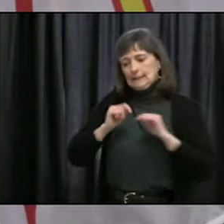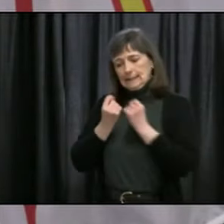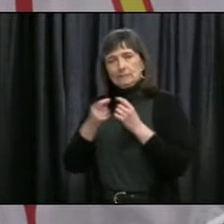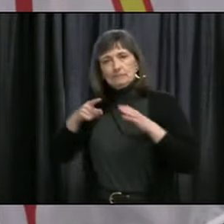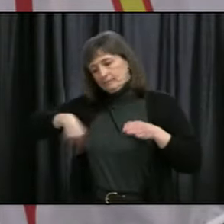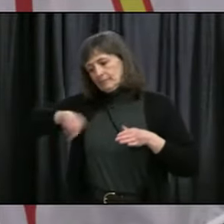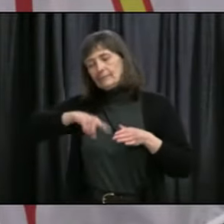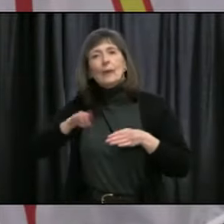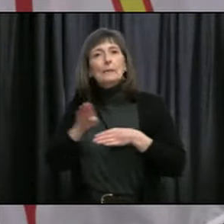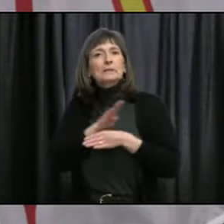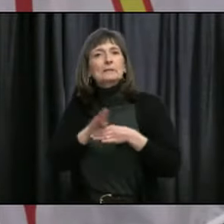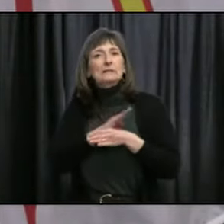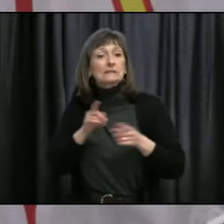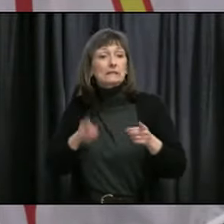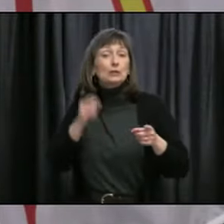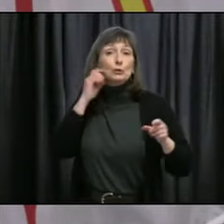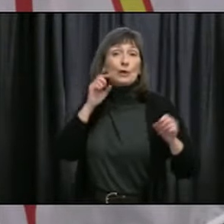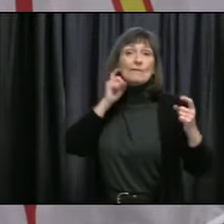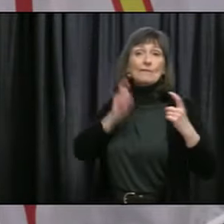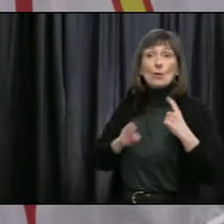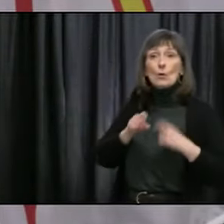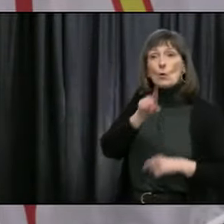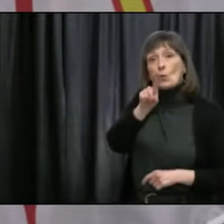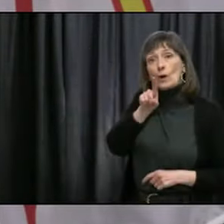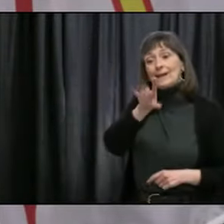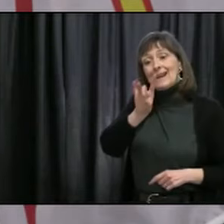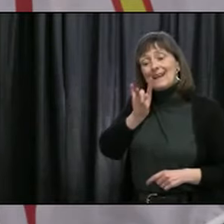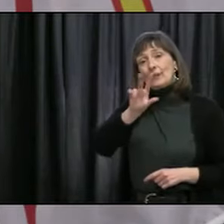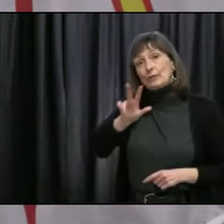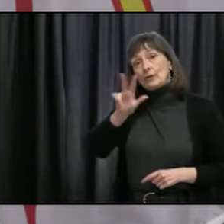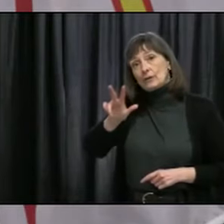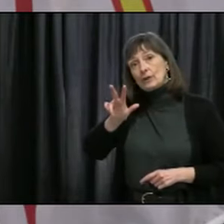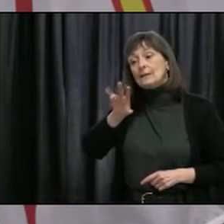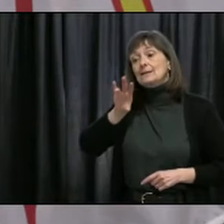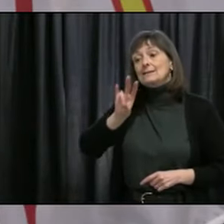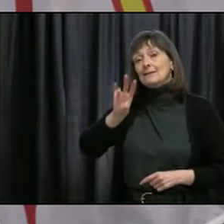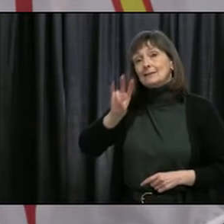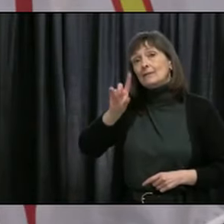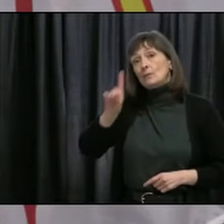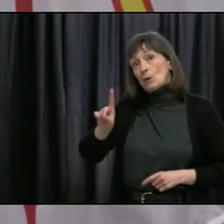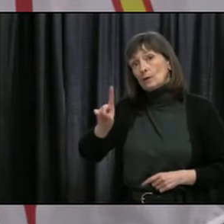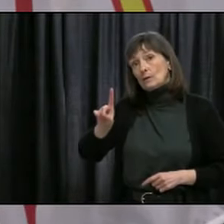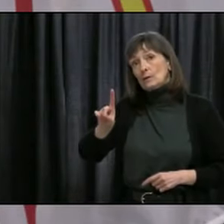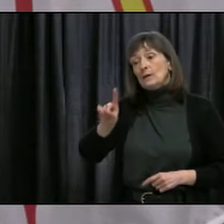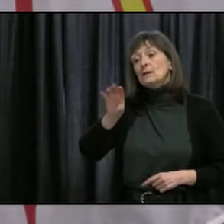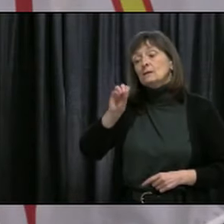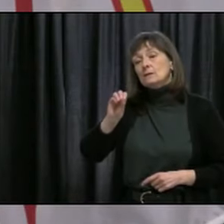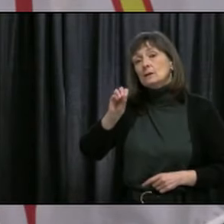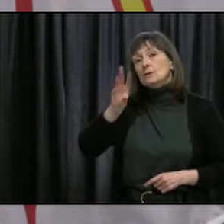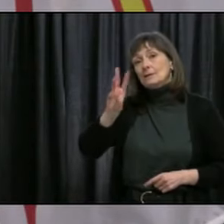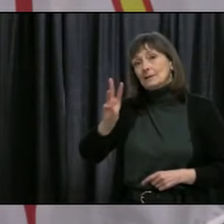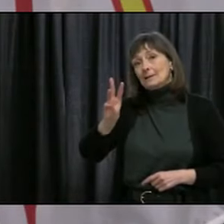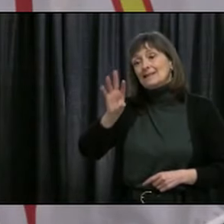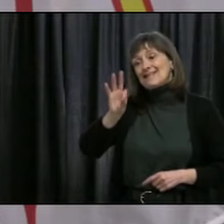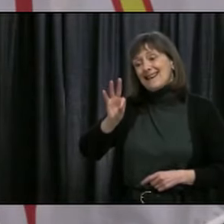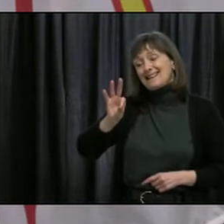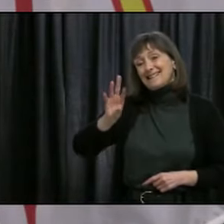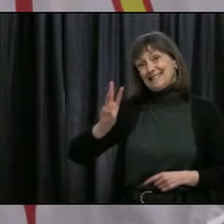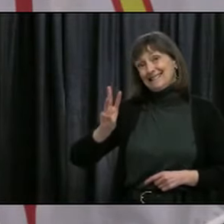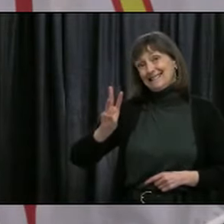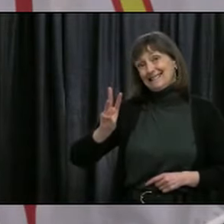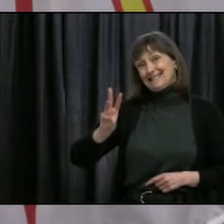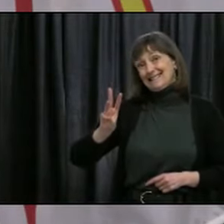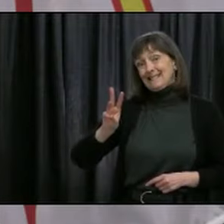if you have an inquiry, can call 1-833-771-0696,